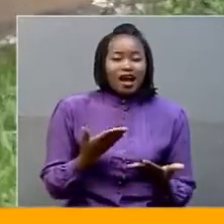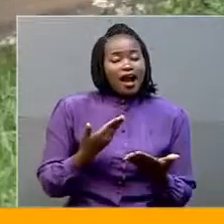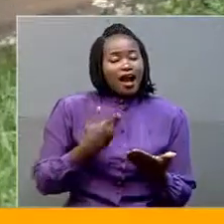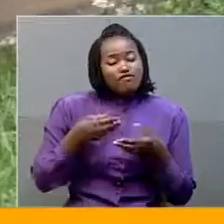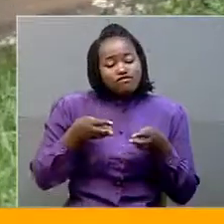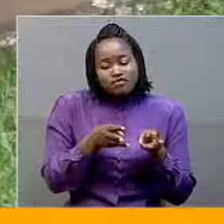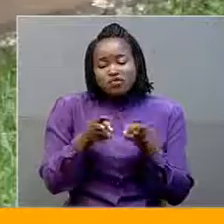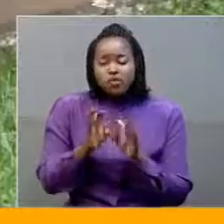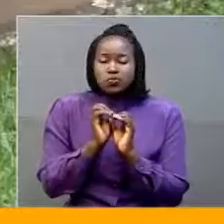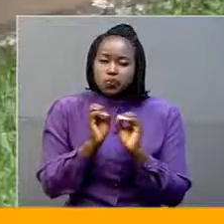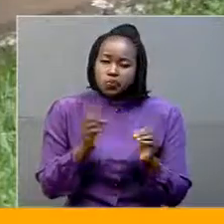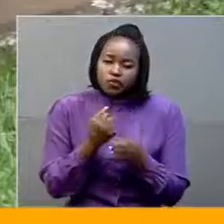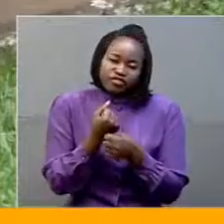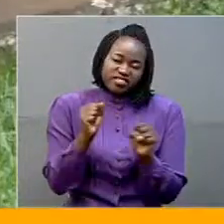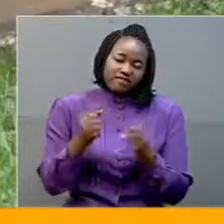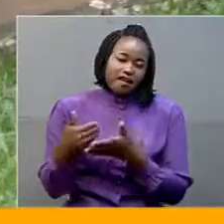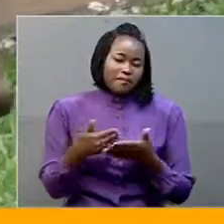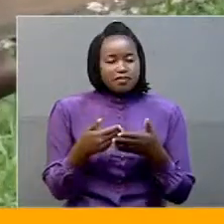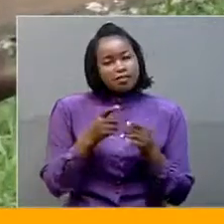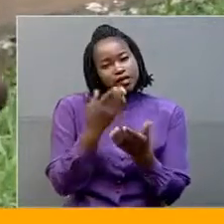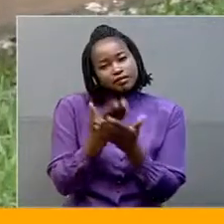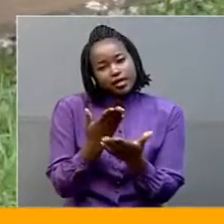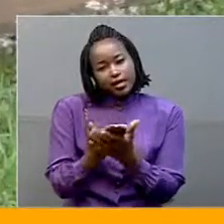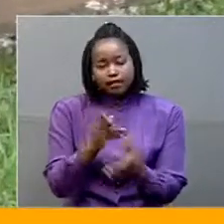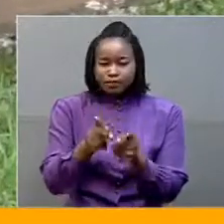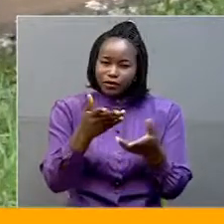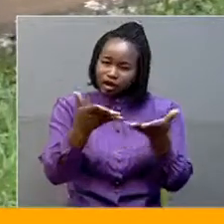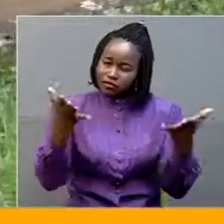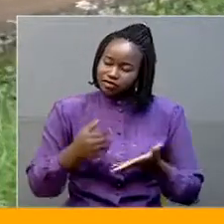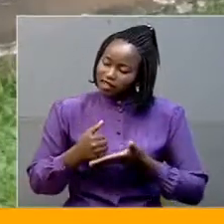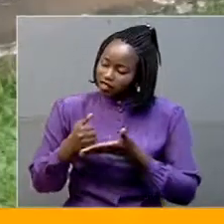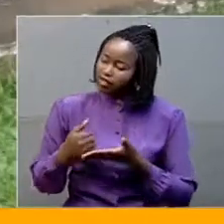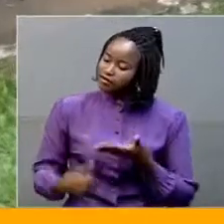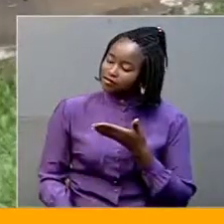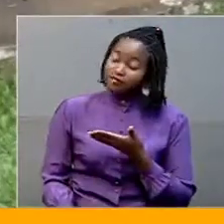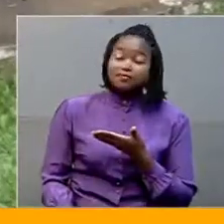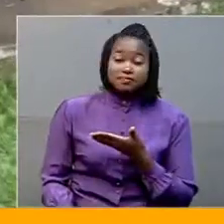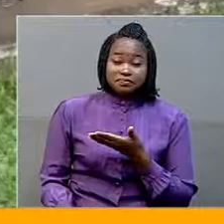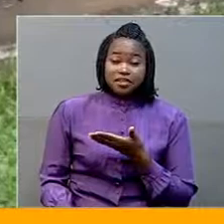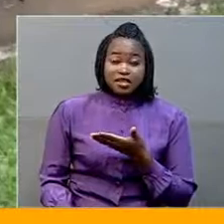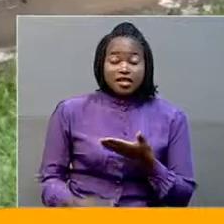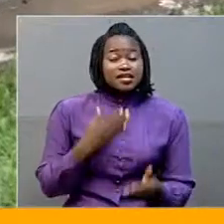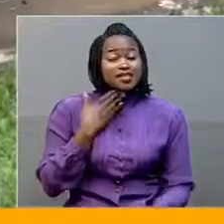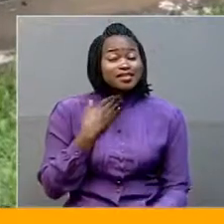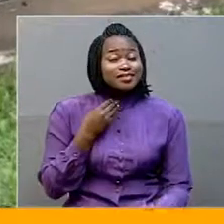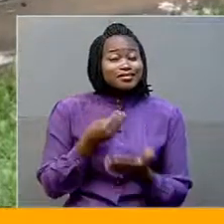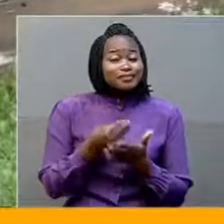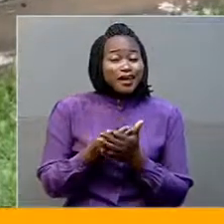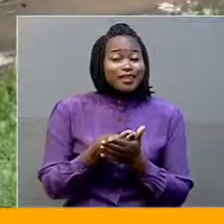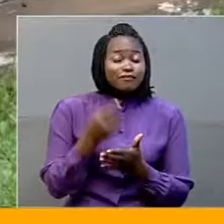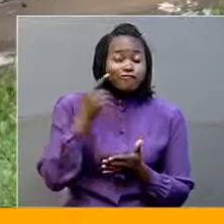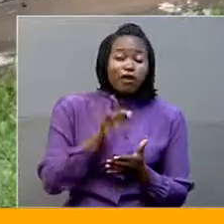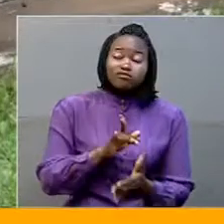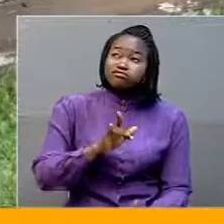to save their baby, but to beg you, our viewer, for assistance. The required amount to cater for the air tickets,